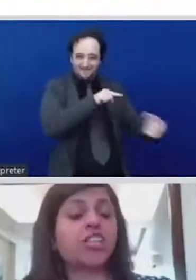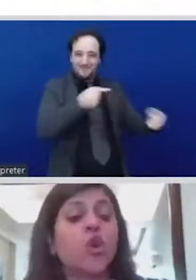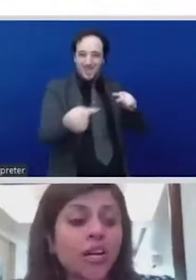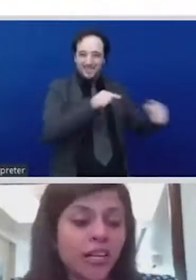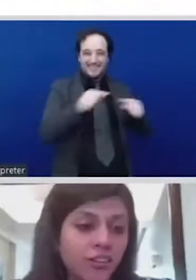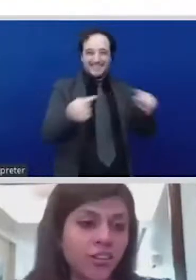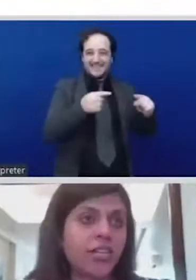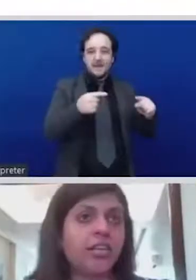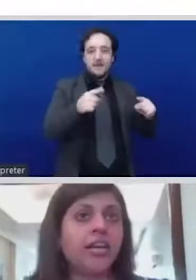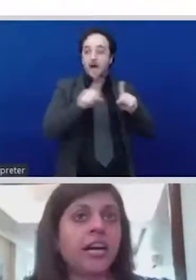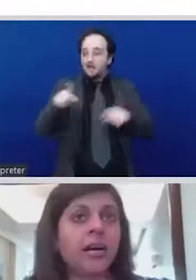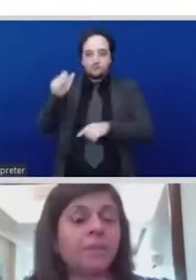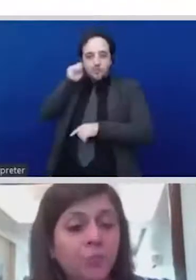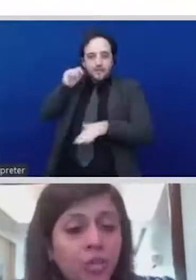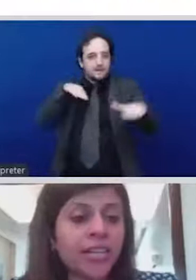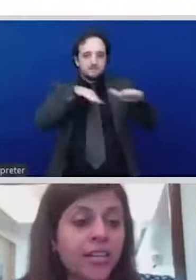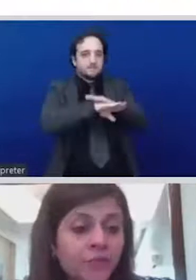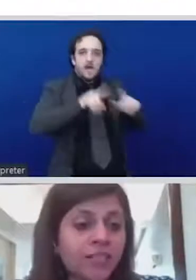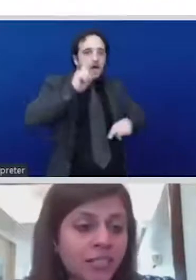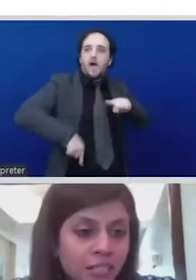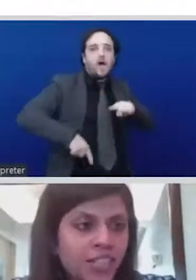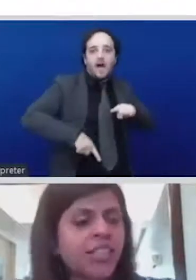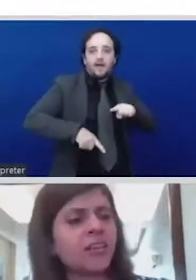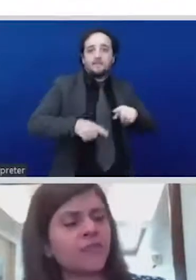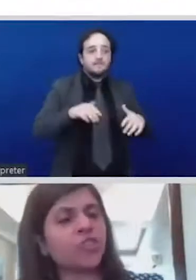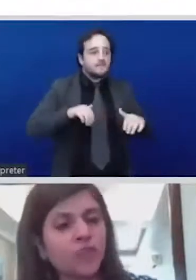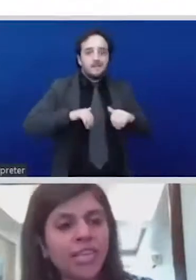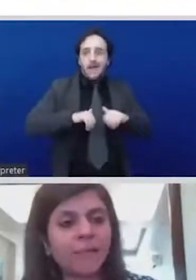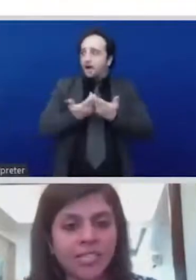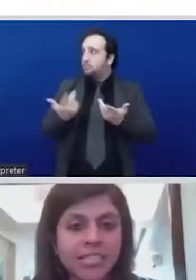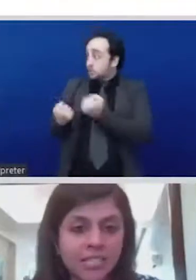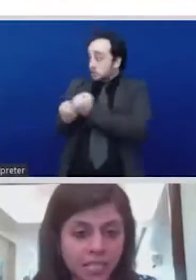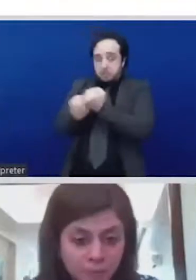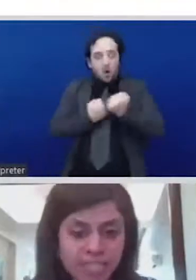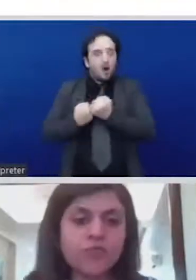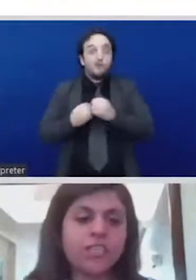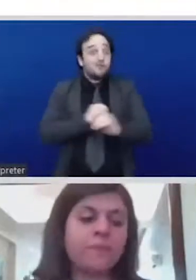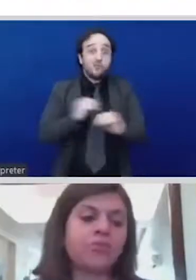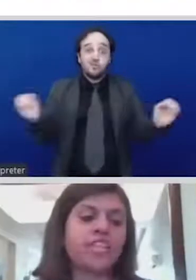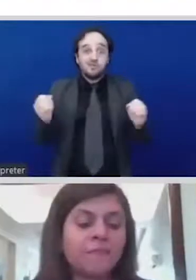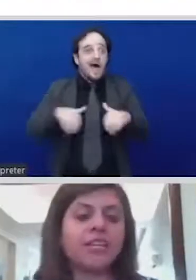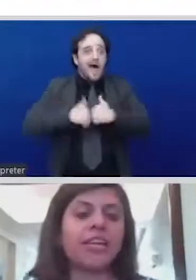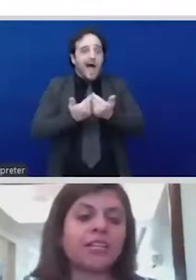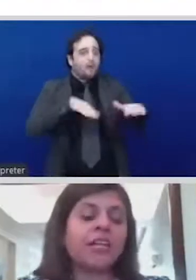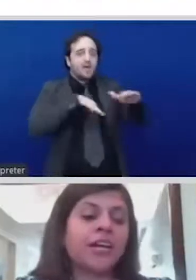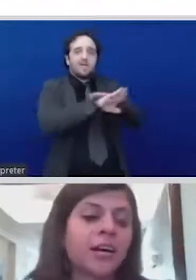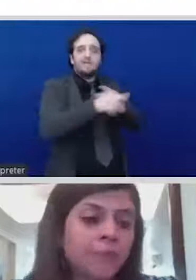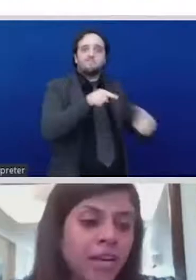a lot in really promoting and advancing their agenda and of course for them a space for them to deliberate